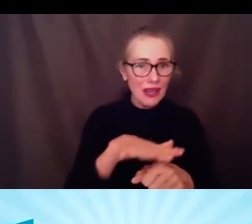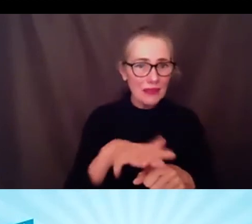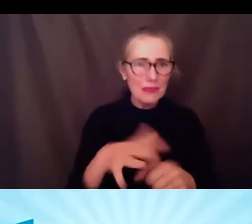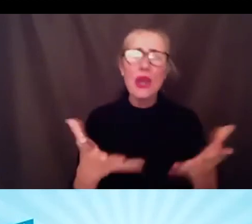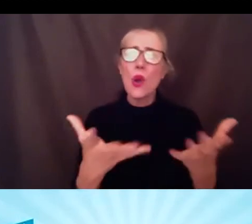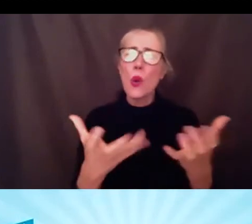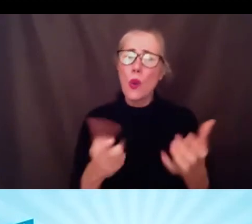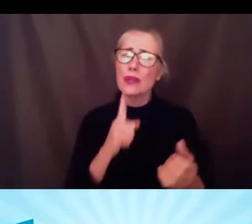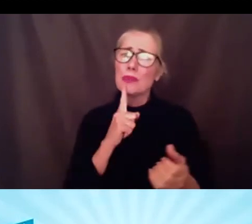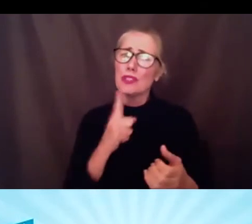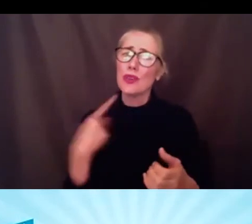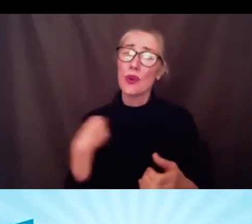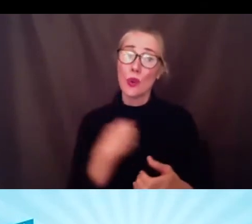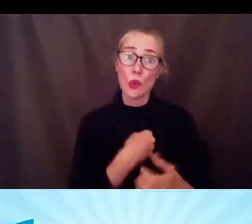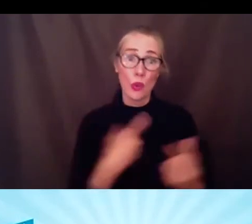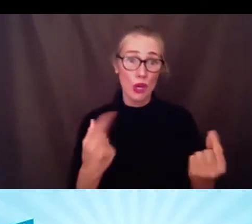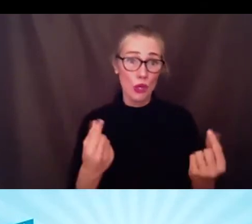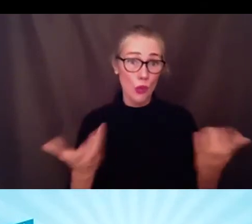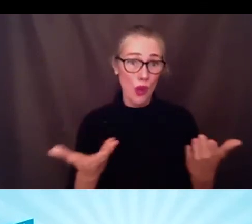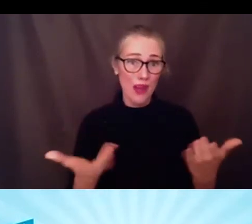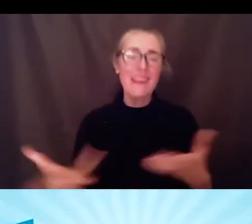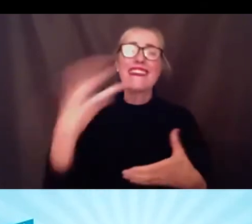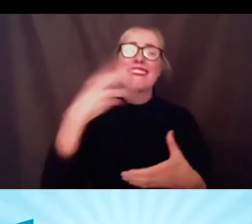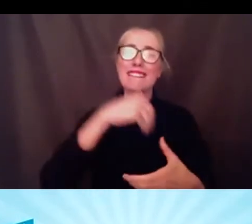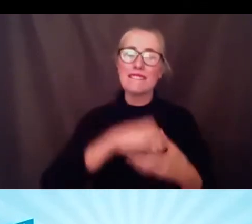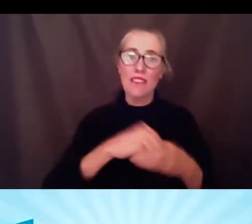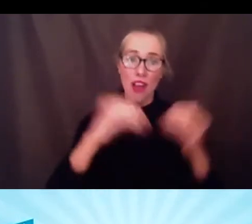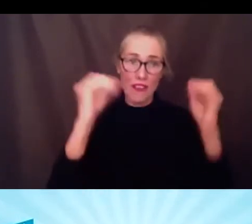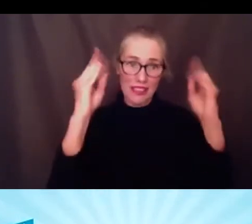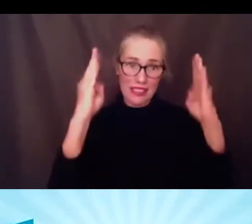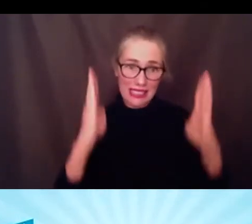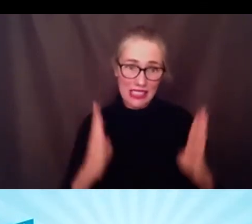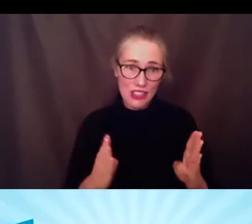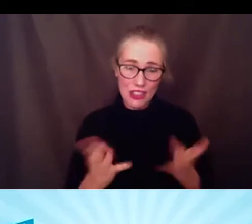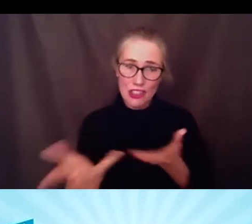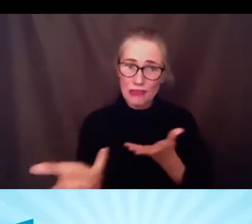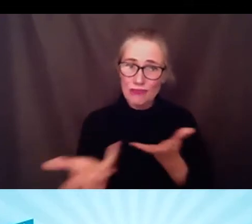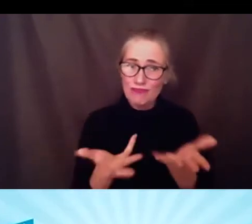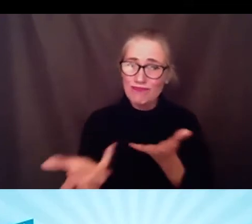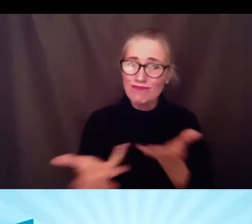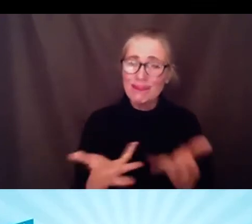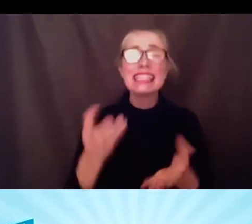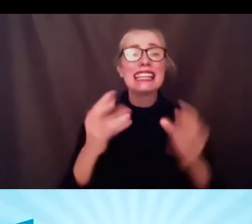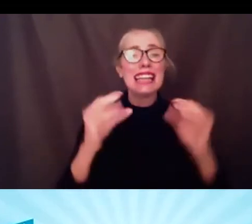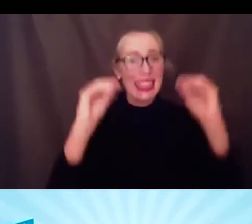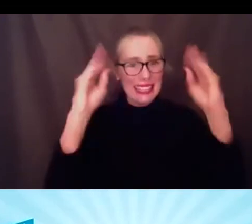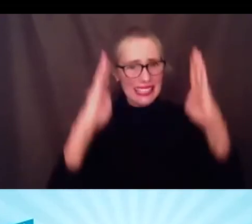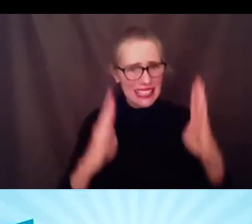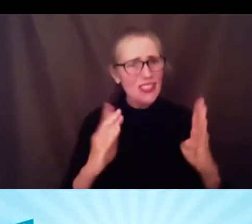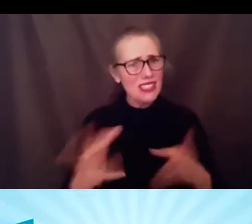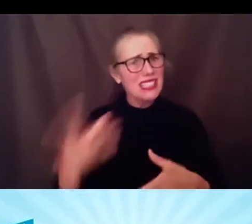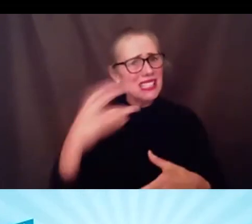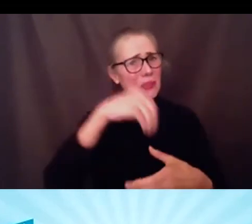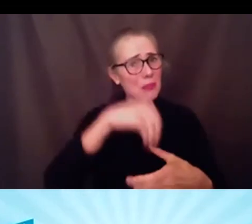conversation that the teachers are part have a seat on the table and that we are building bridges with